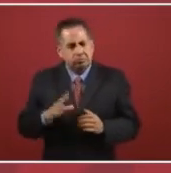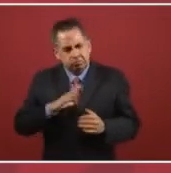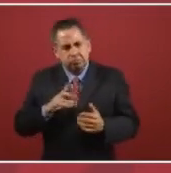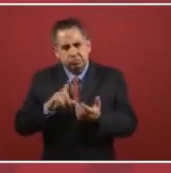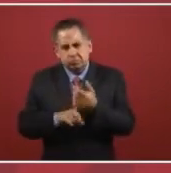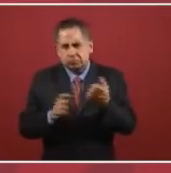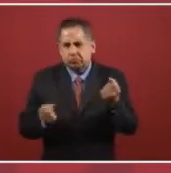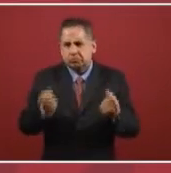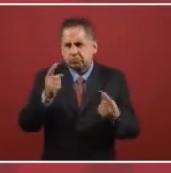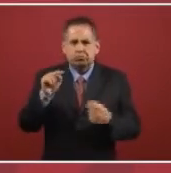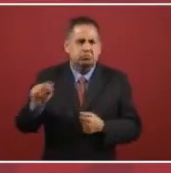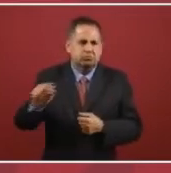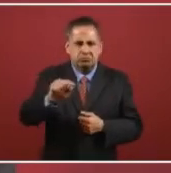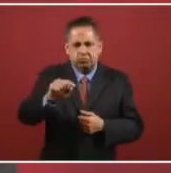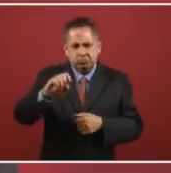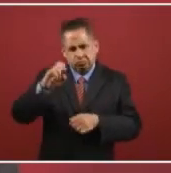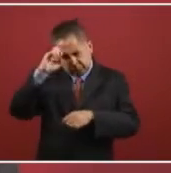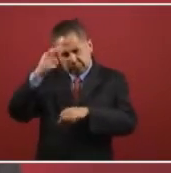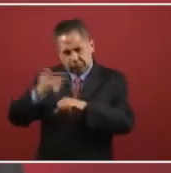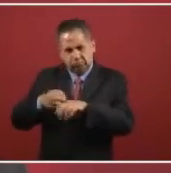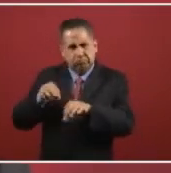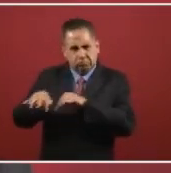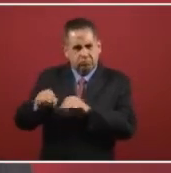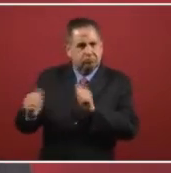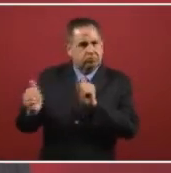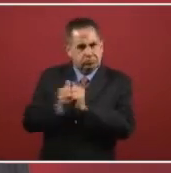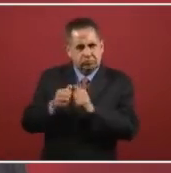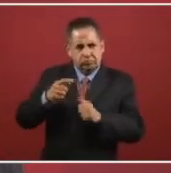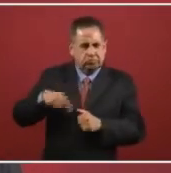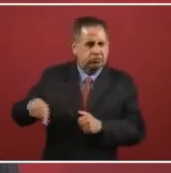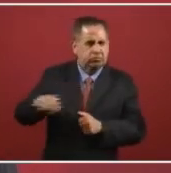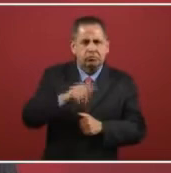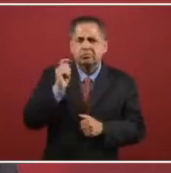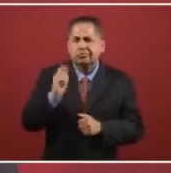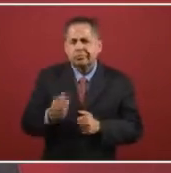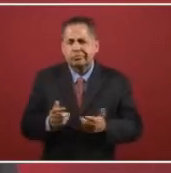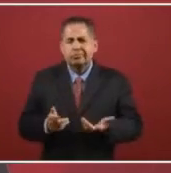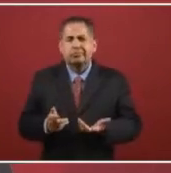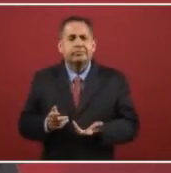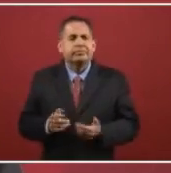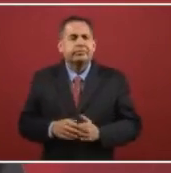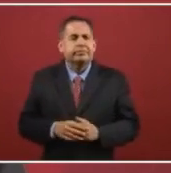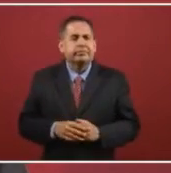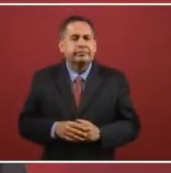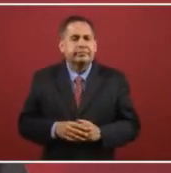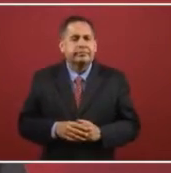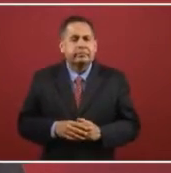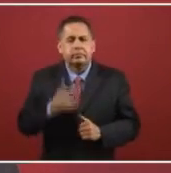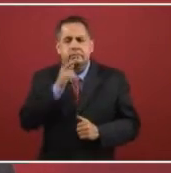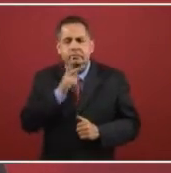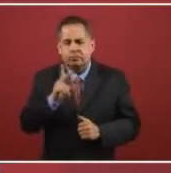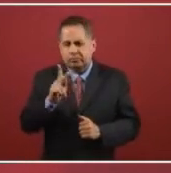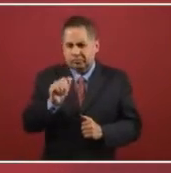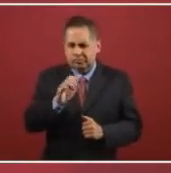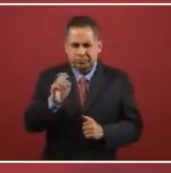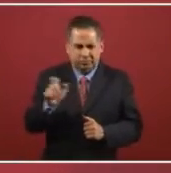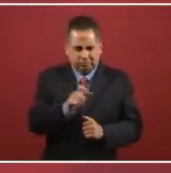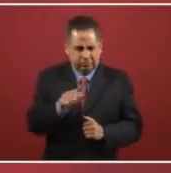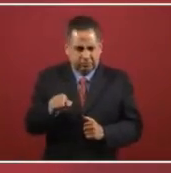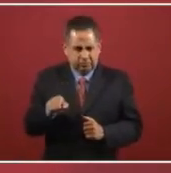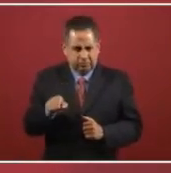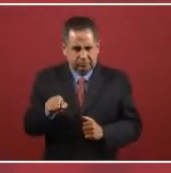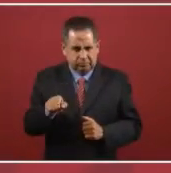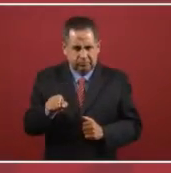Perhaps there are some foreign workers there when it has to do with Pemex